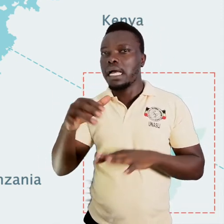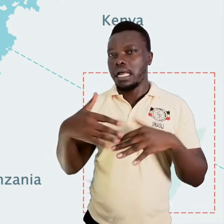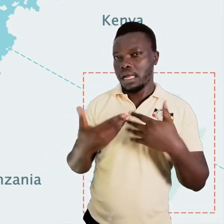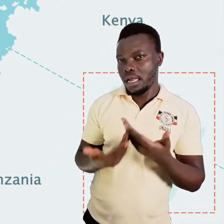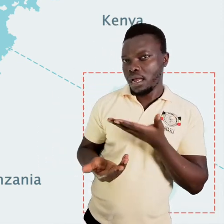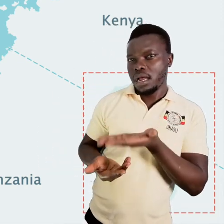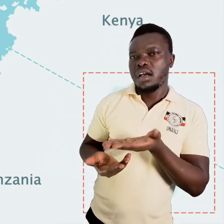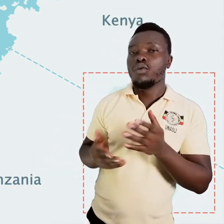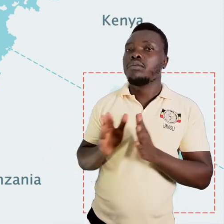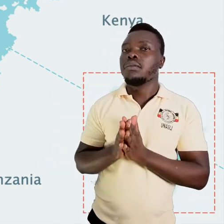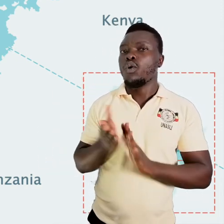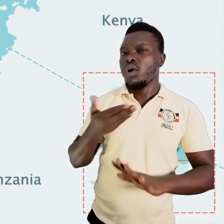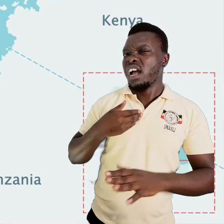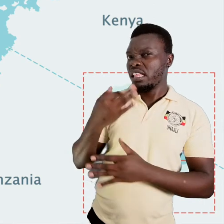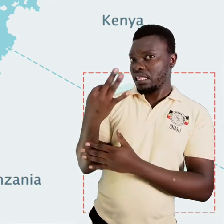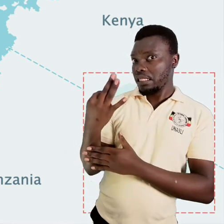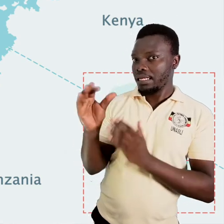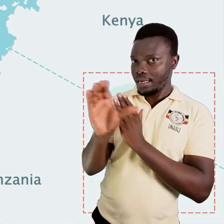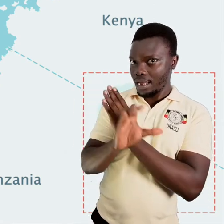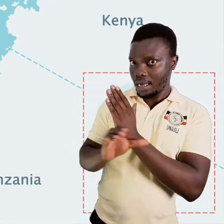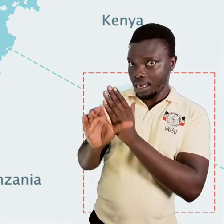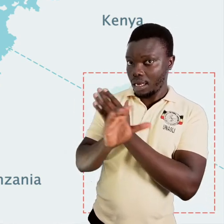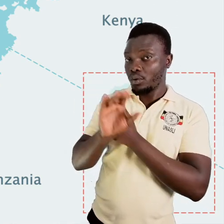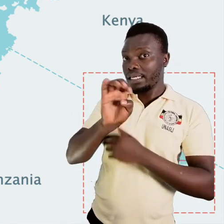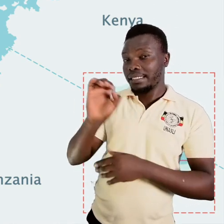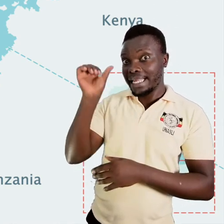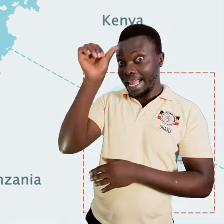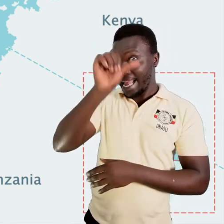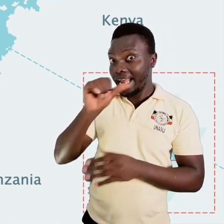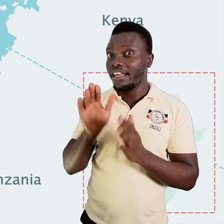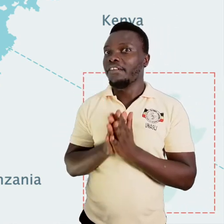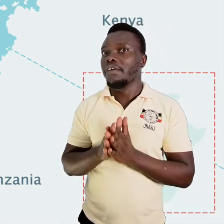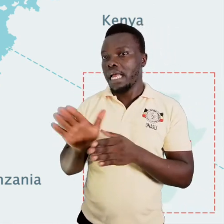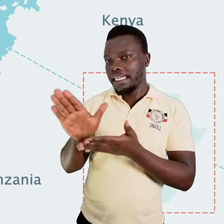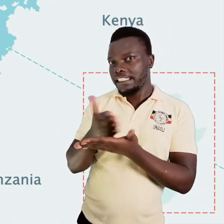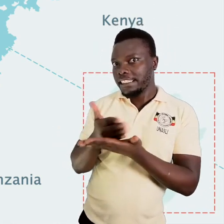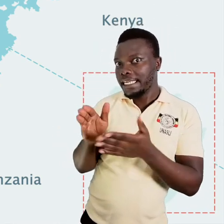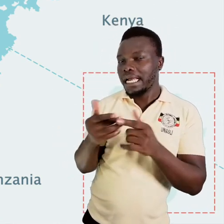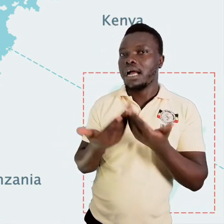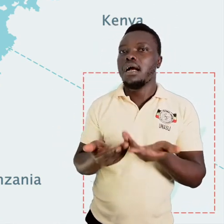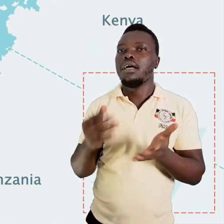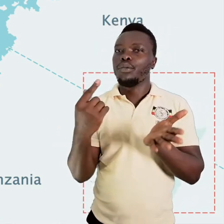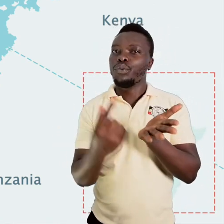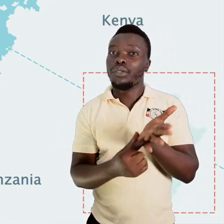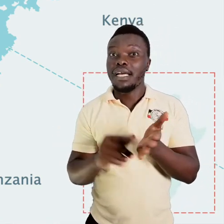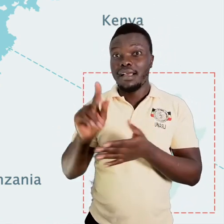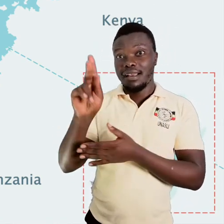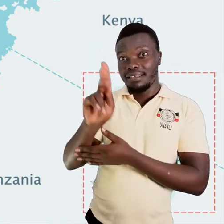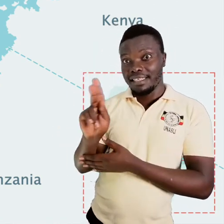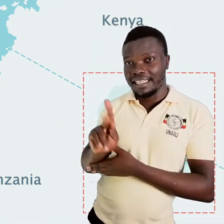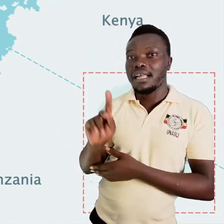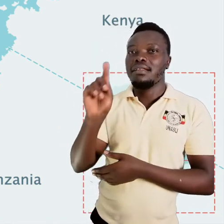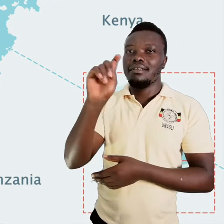by three countries in East Africa, Uganda, Kenya and Tanzania. And on Lake